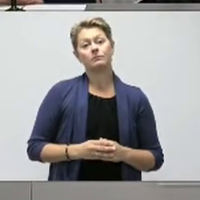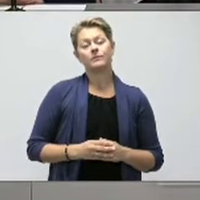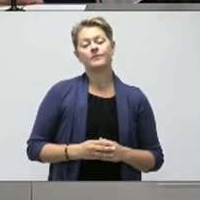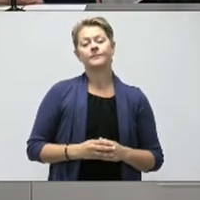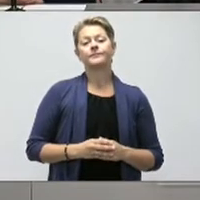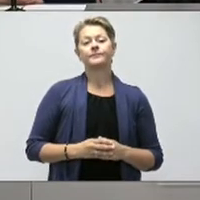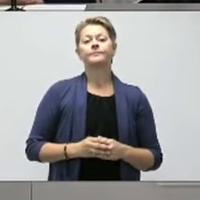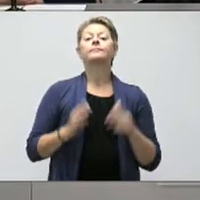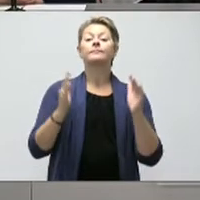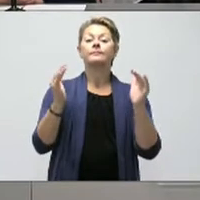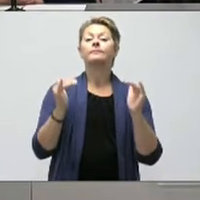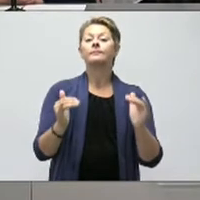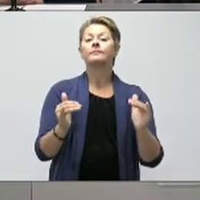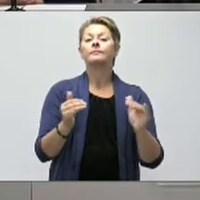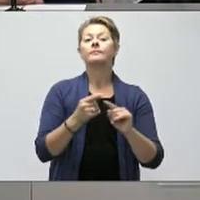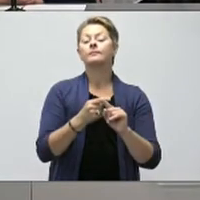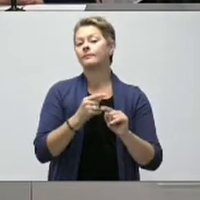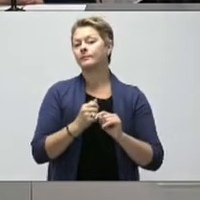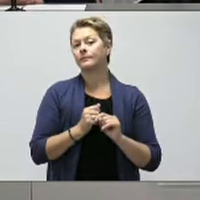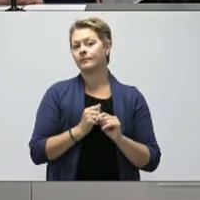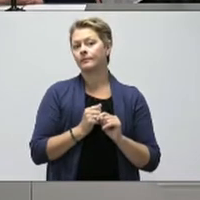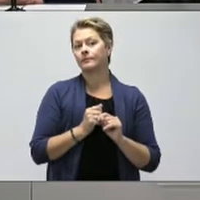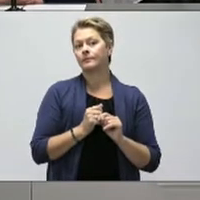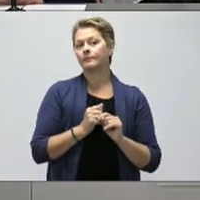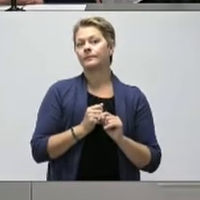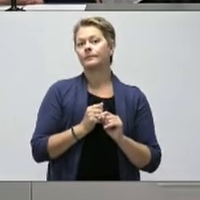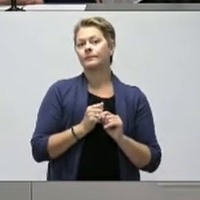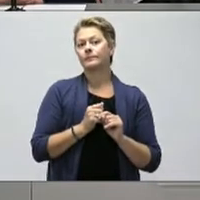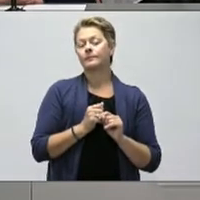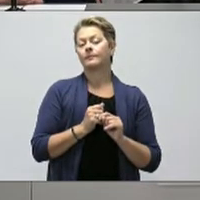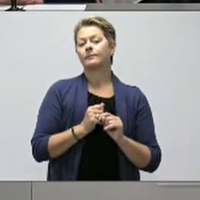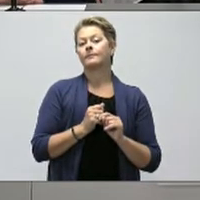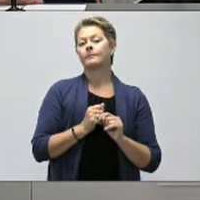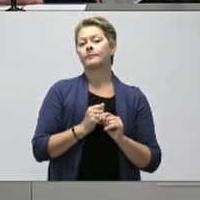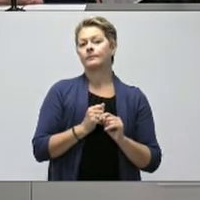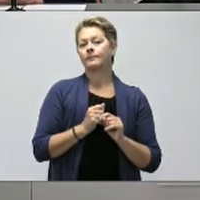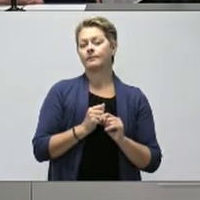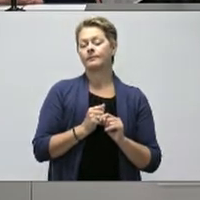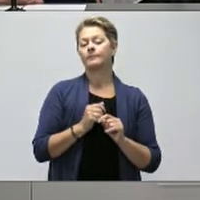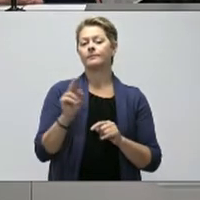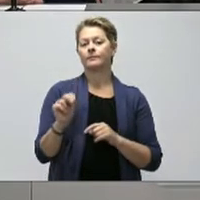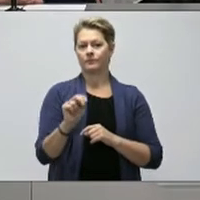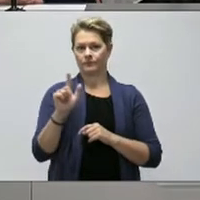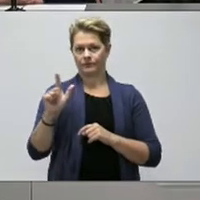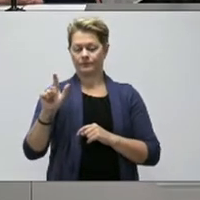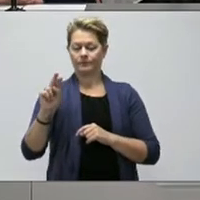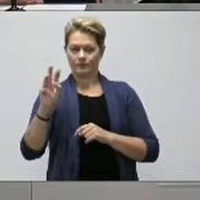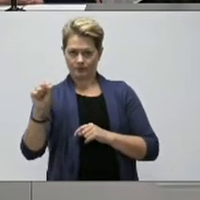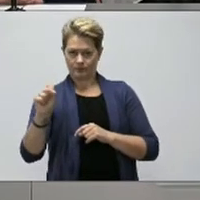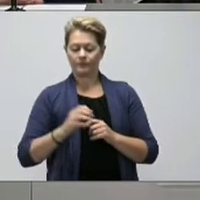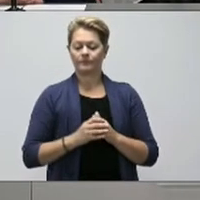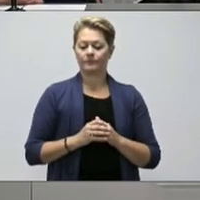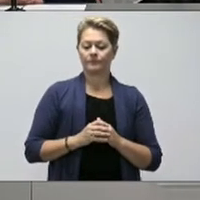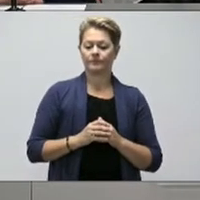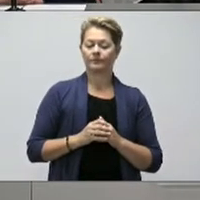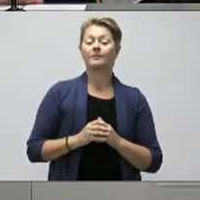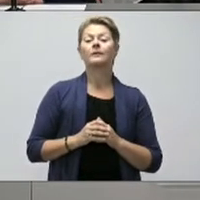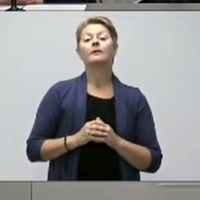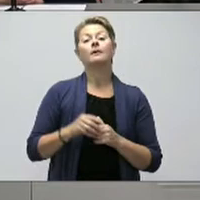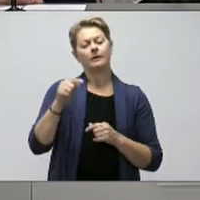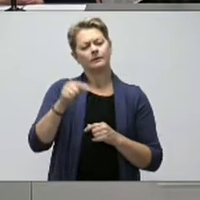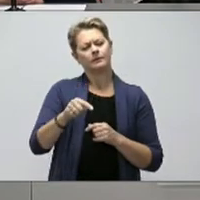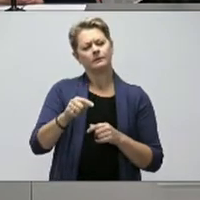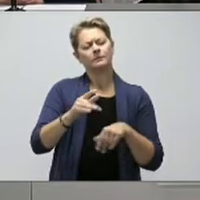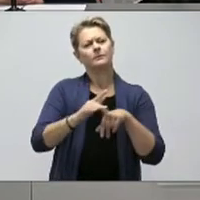Our next question is from Elizabeth Witt of all Newfoundland and Labrador. Please go ahead. Thank you. Since it was made available for